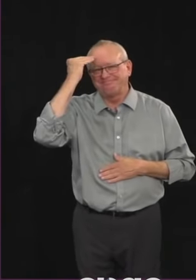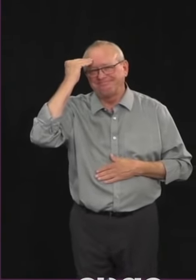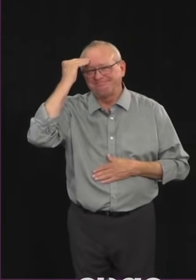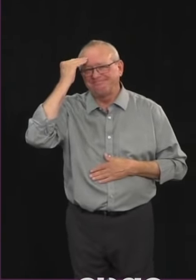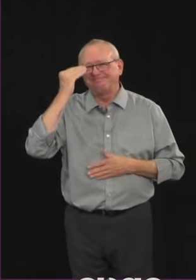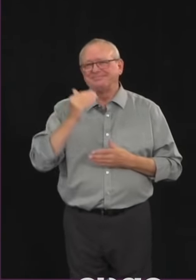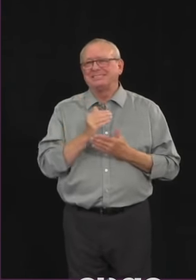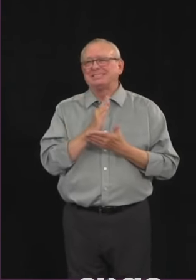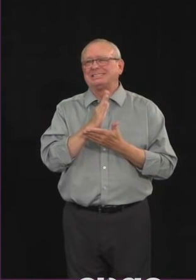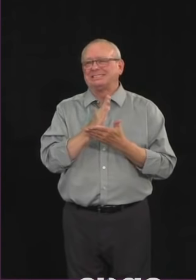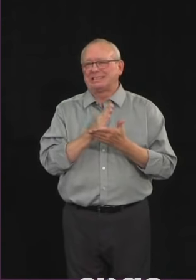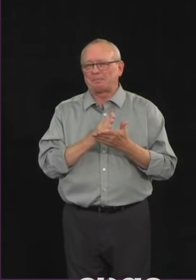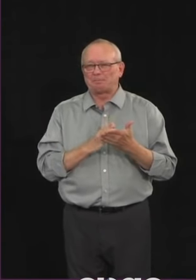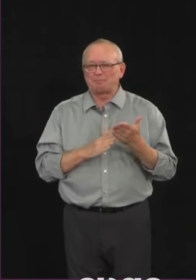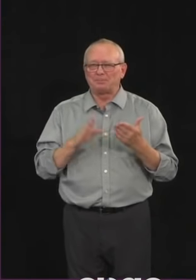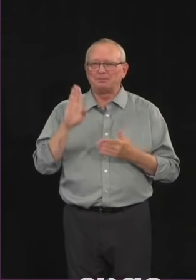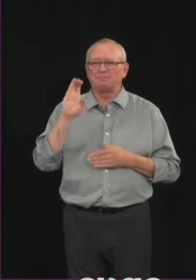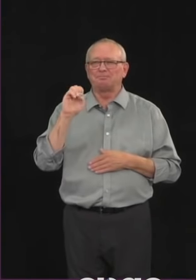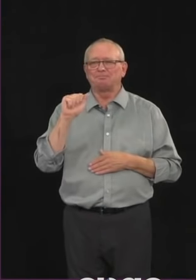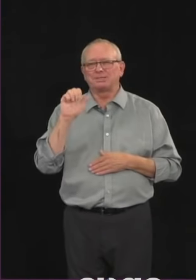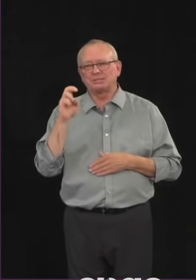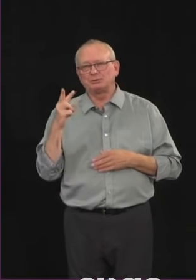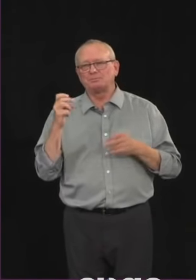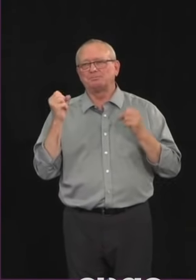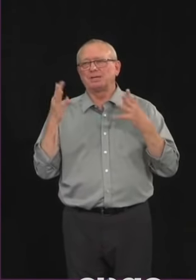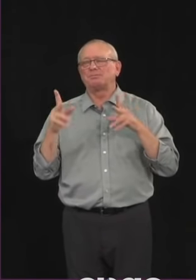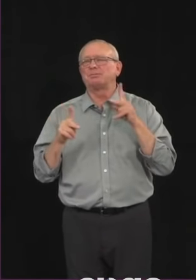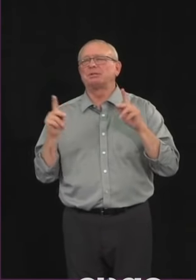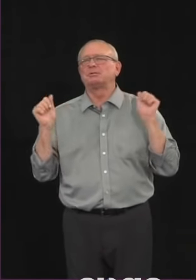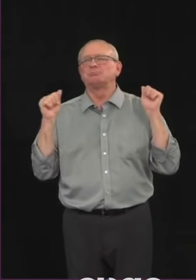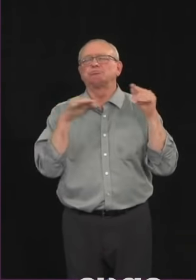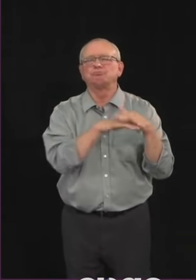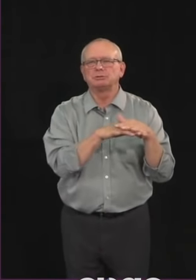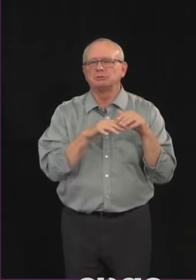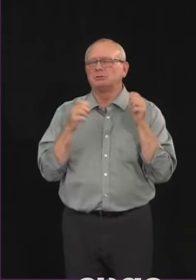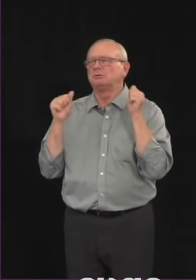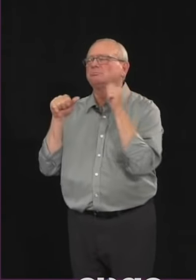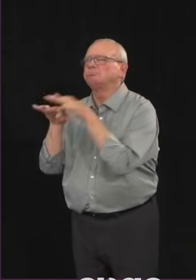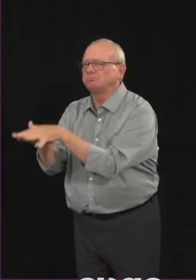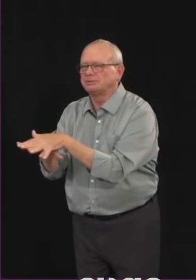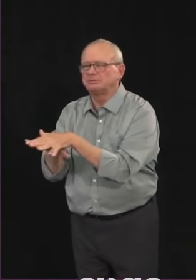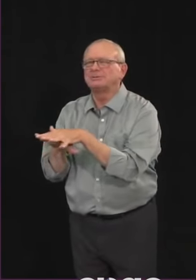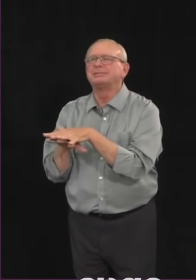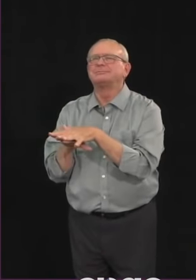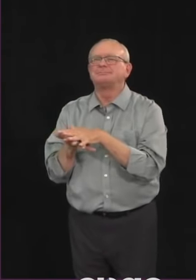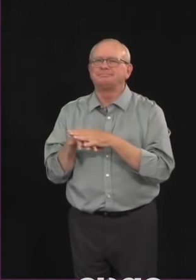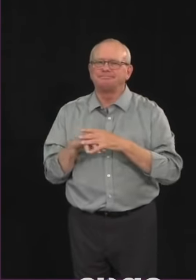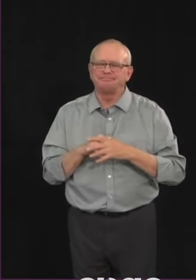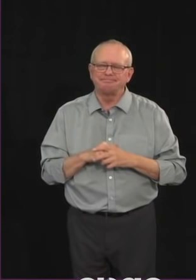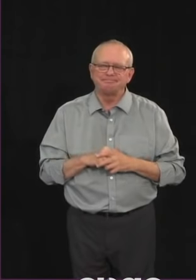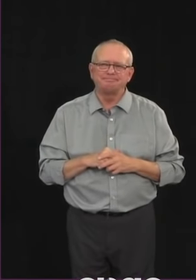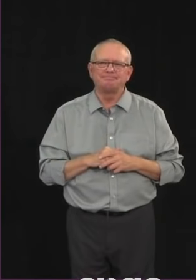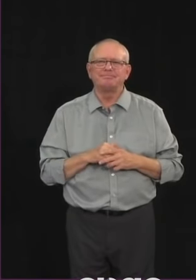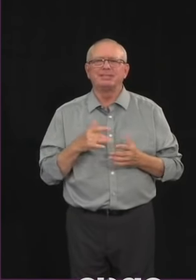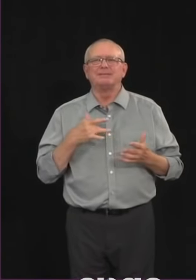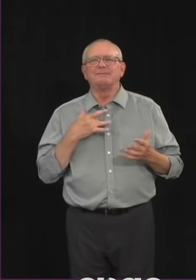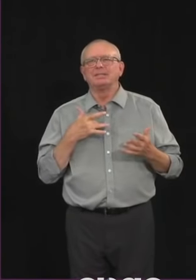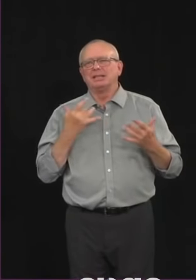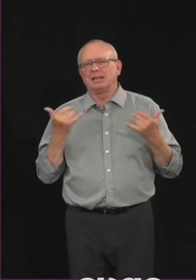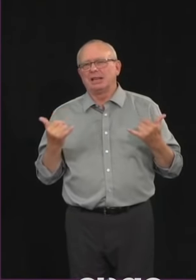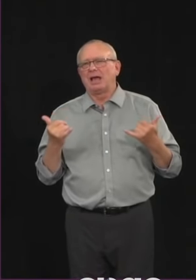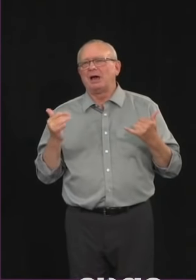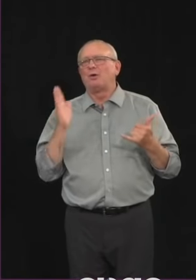and so that's something that this week we're going to be having some discussions with locations that have indicated that they want to have